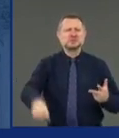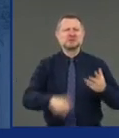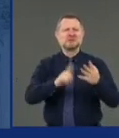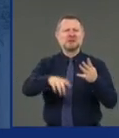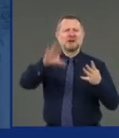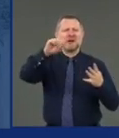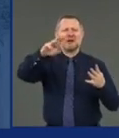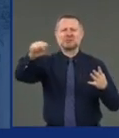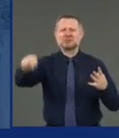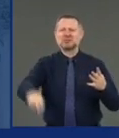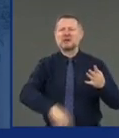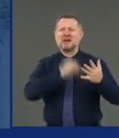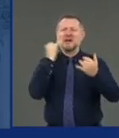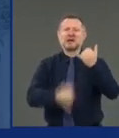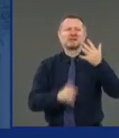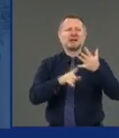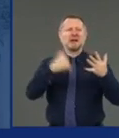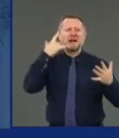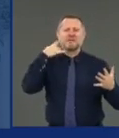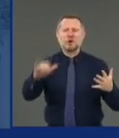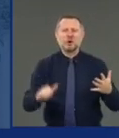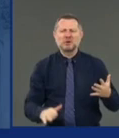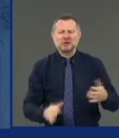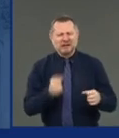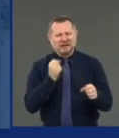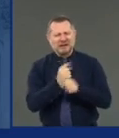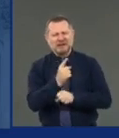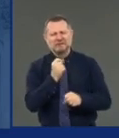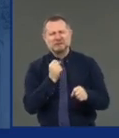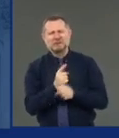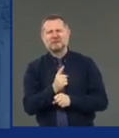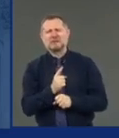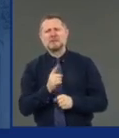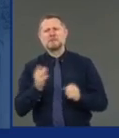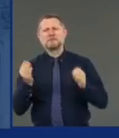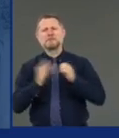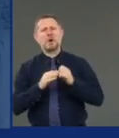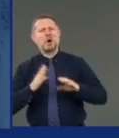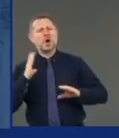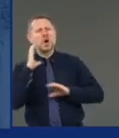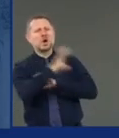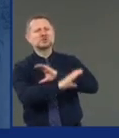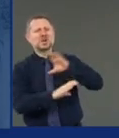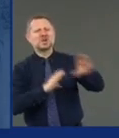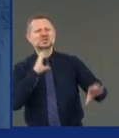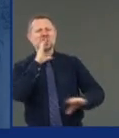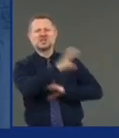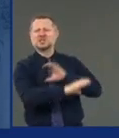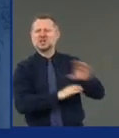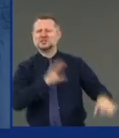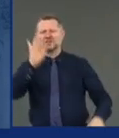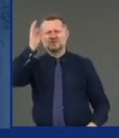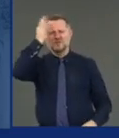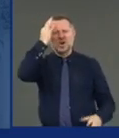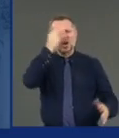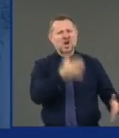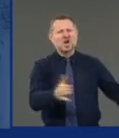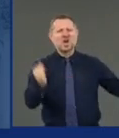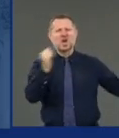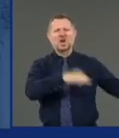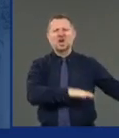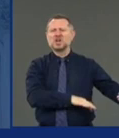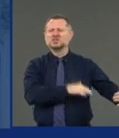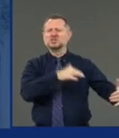Every year, they contribute more to the federal pot. You know who takes